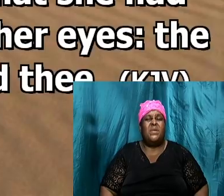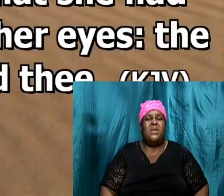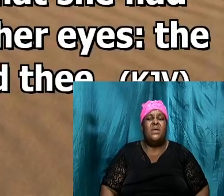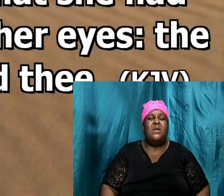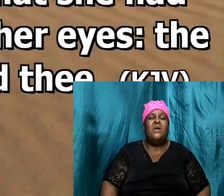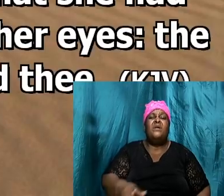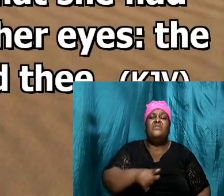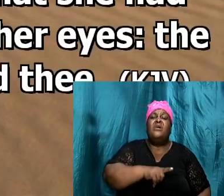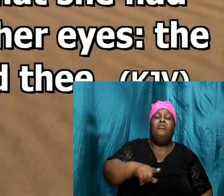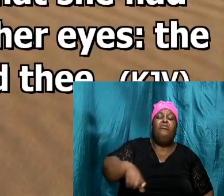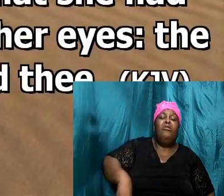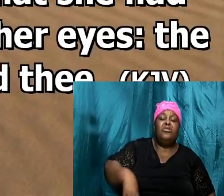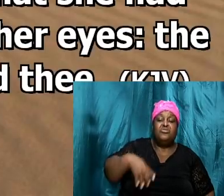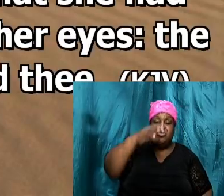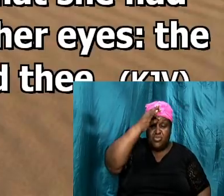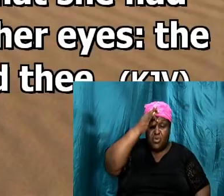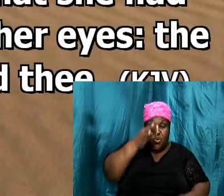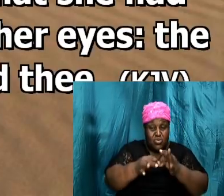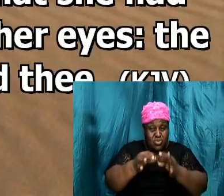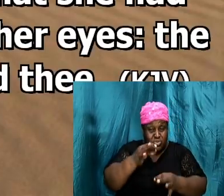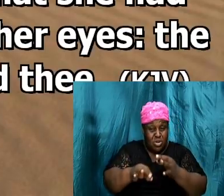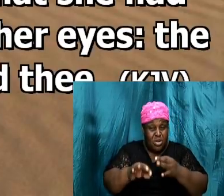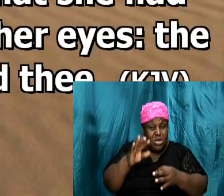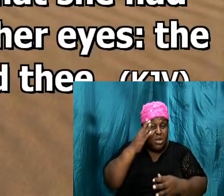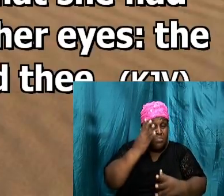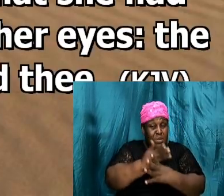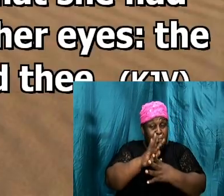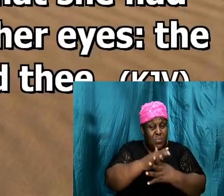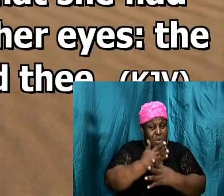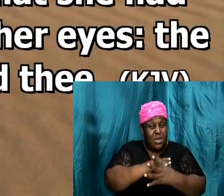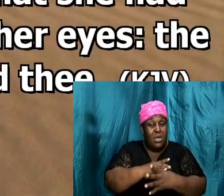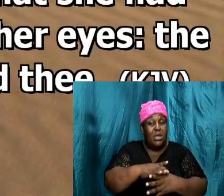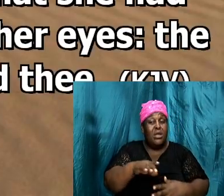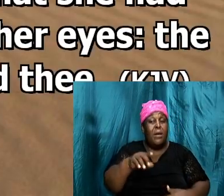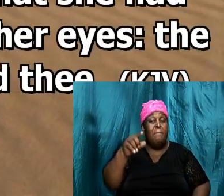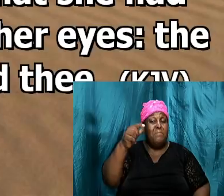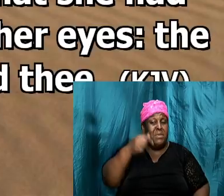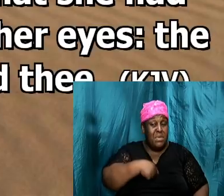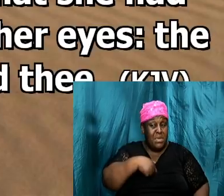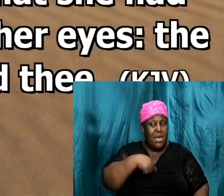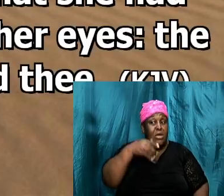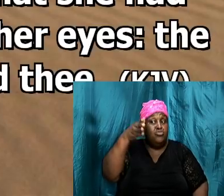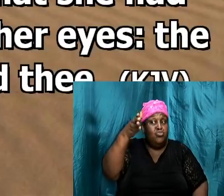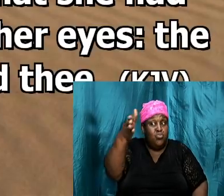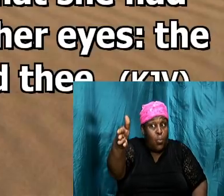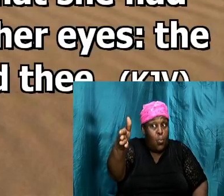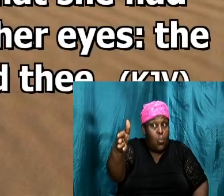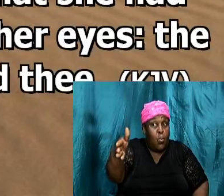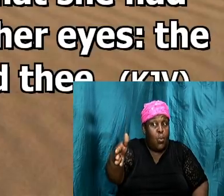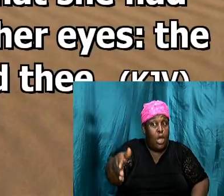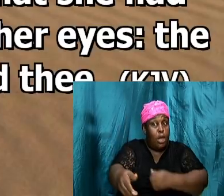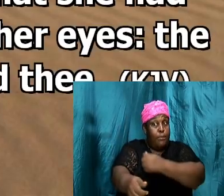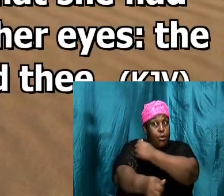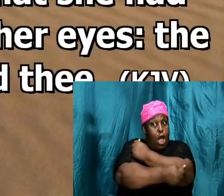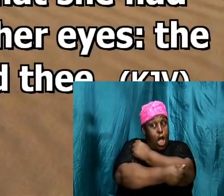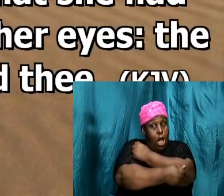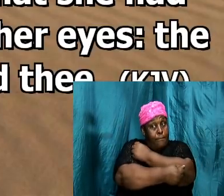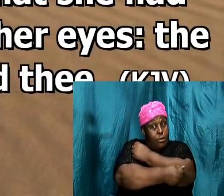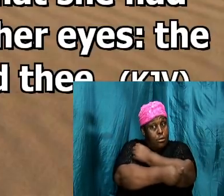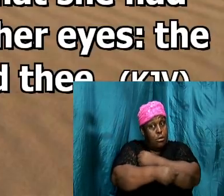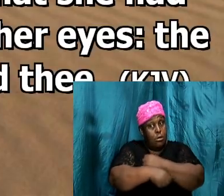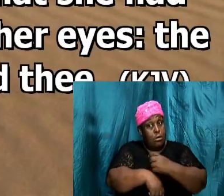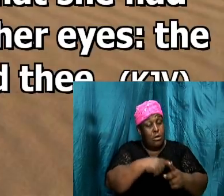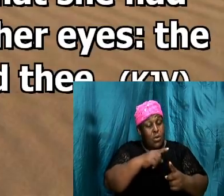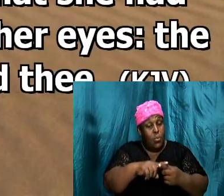Lord judge between me and thee so when we read the scripture now we think that it was just